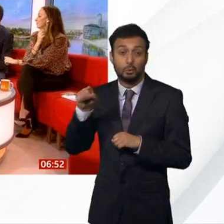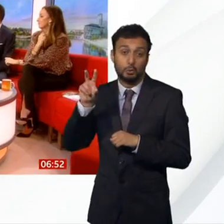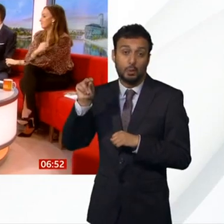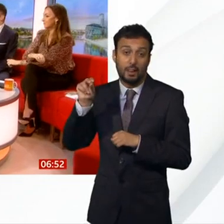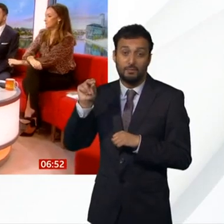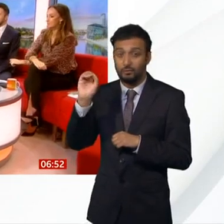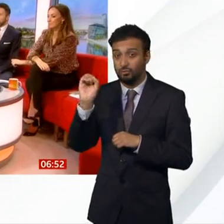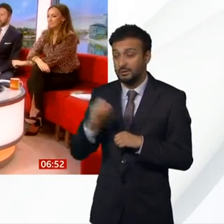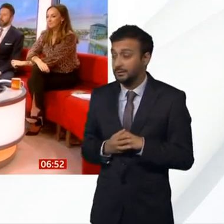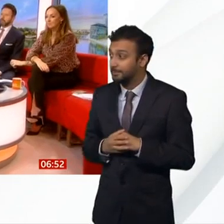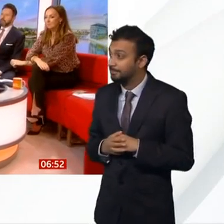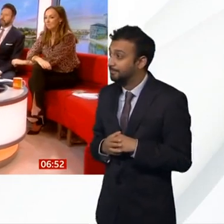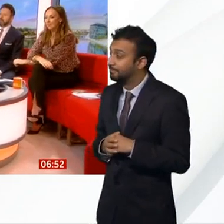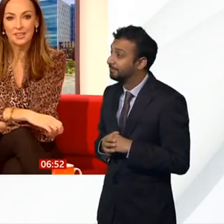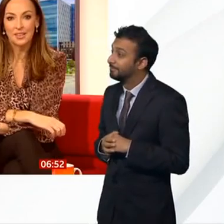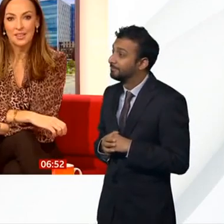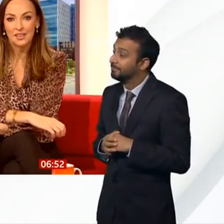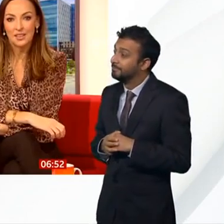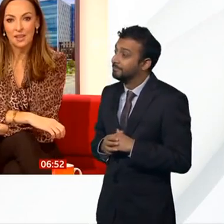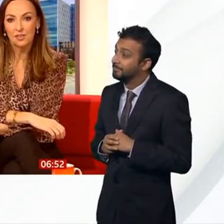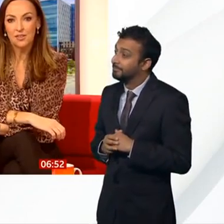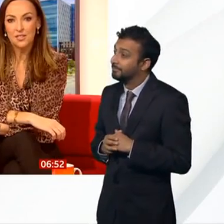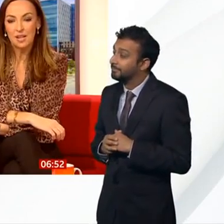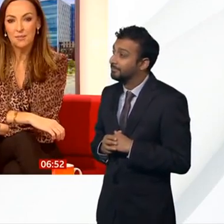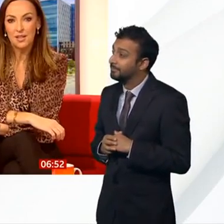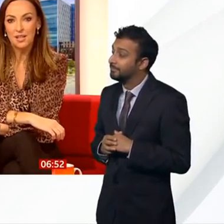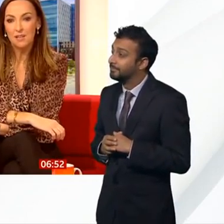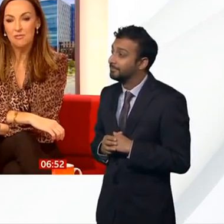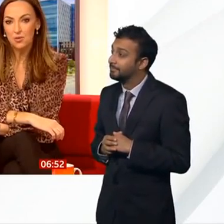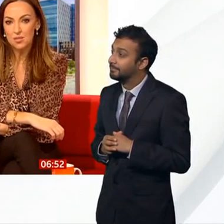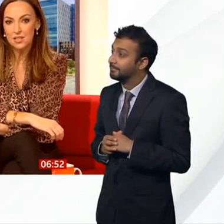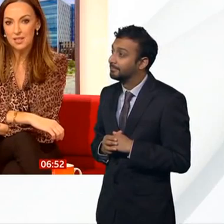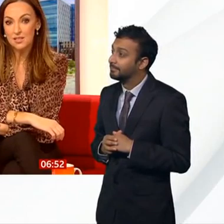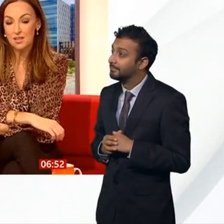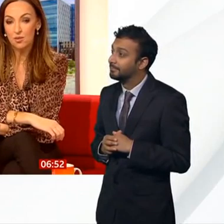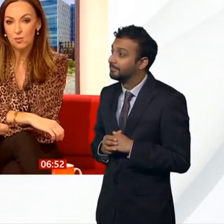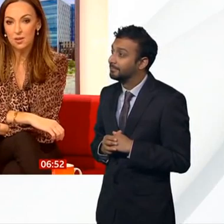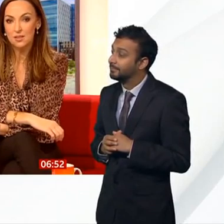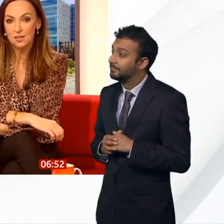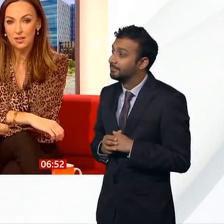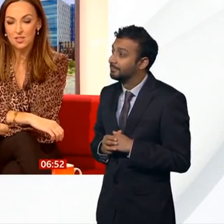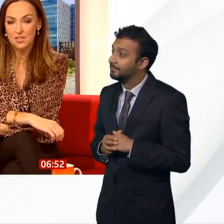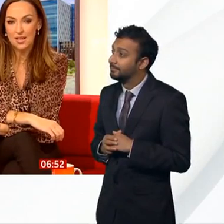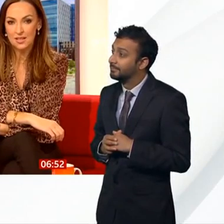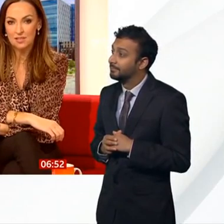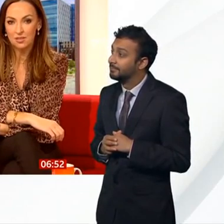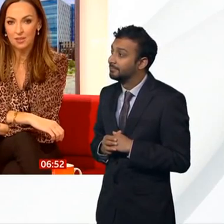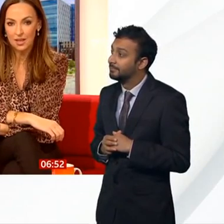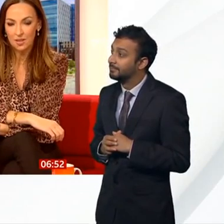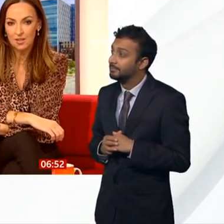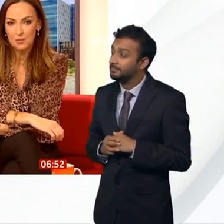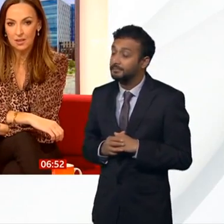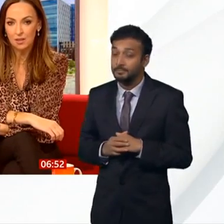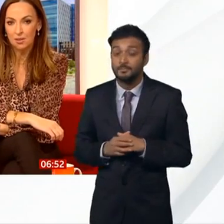Thank you very much indeed. Catch up again a bit later. Now, for the first time in nearly 40 years, the world's largest active